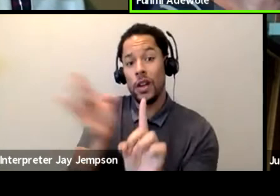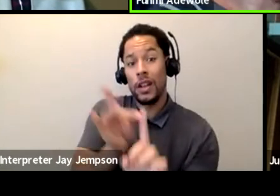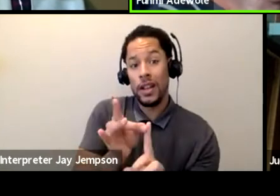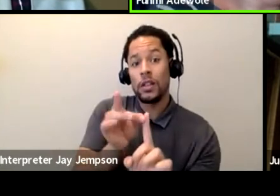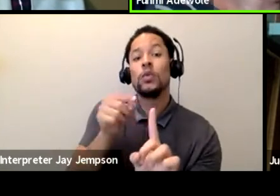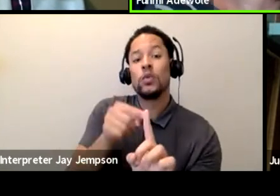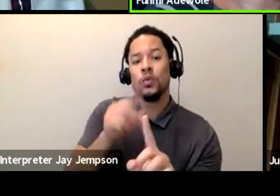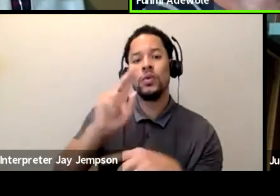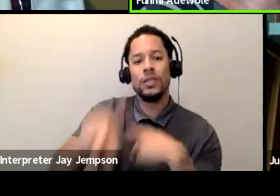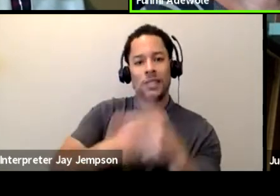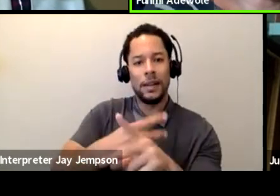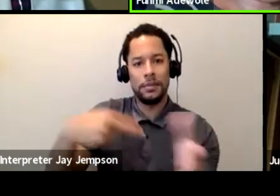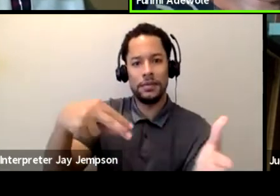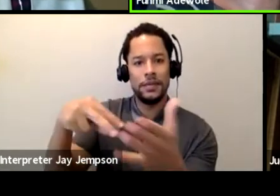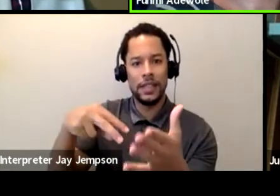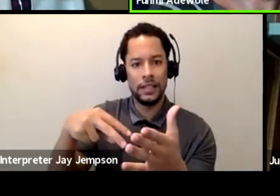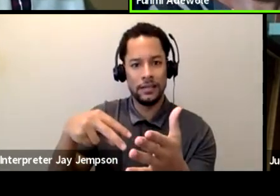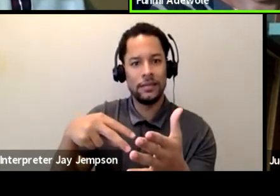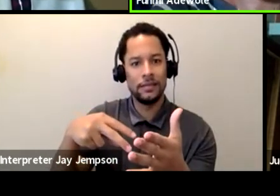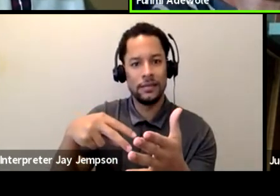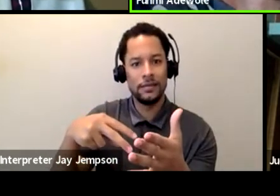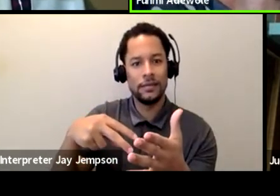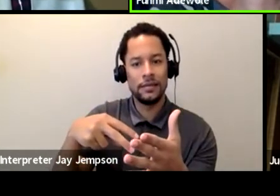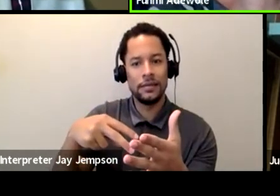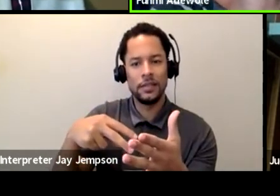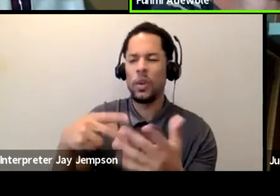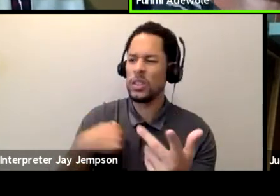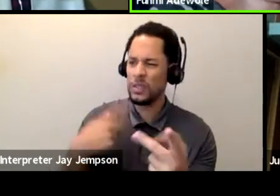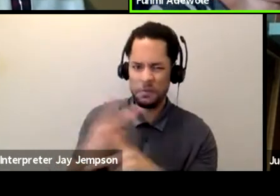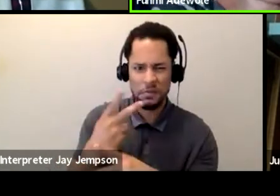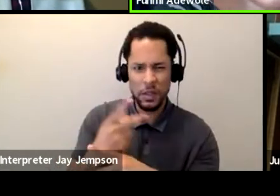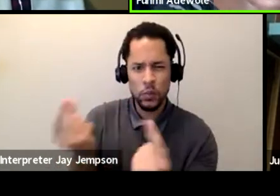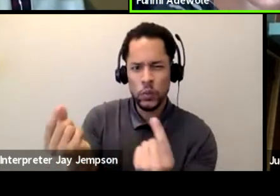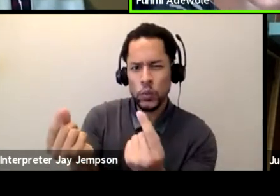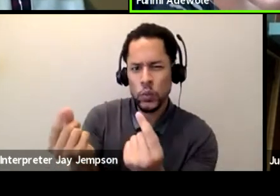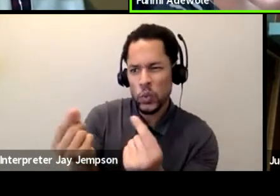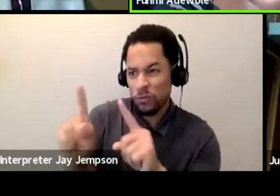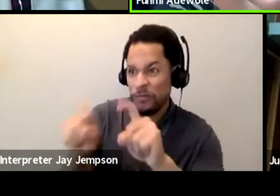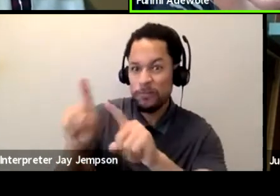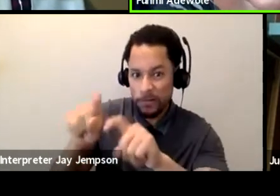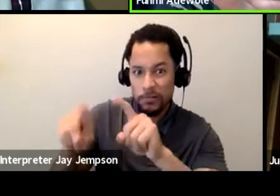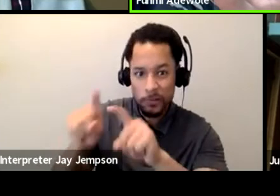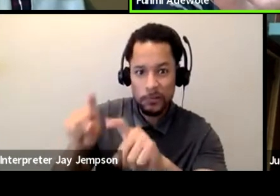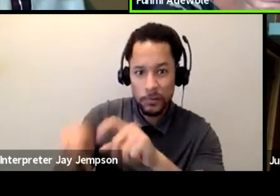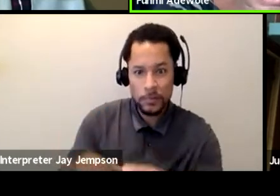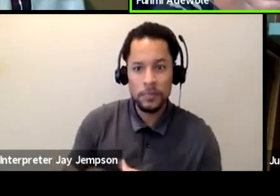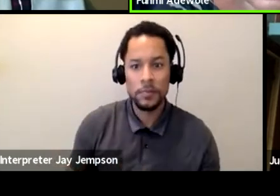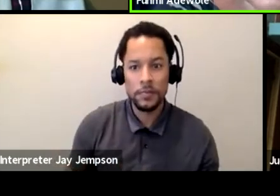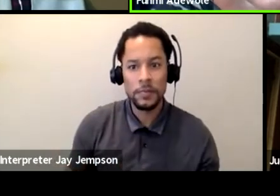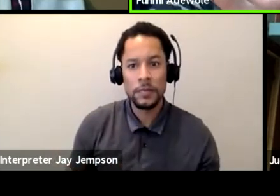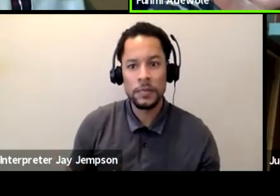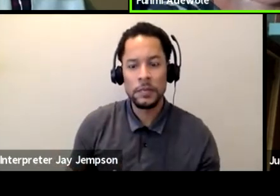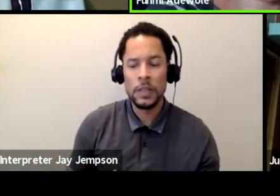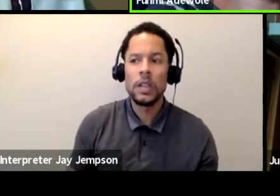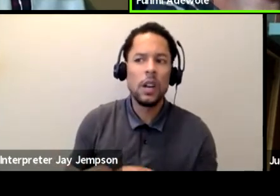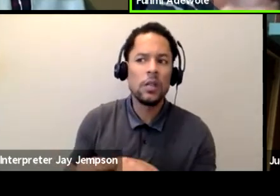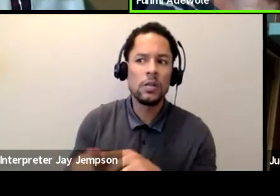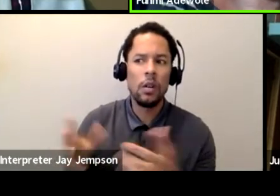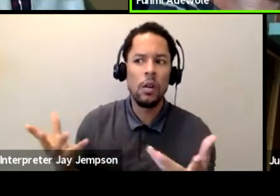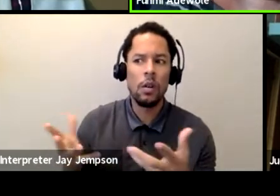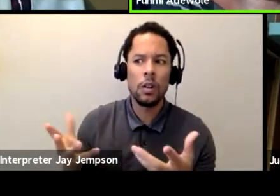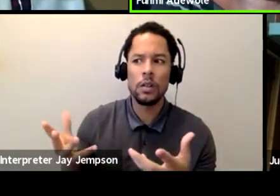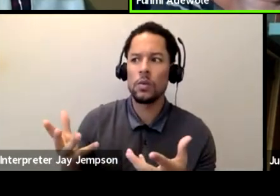So find out what they're trying to do and then, um, see how they're trying to achieve it. Now,